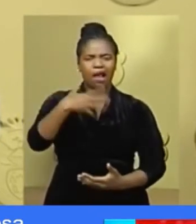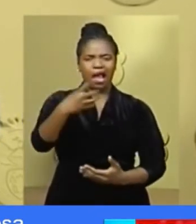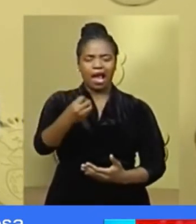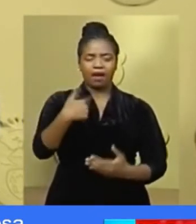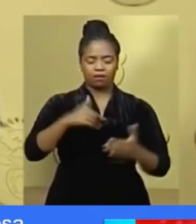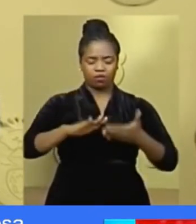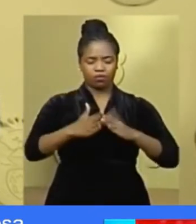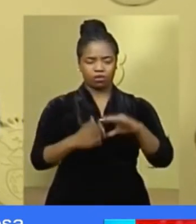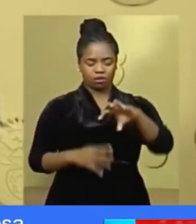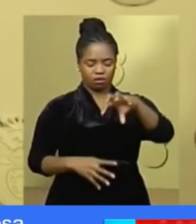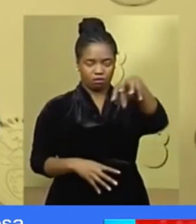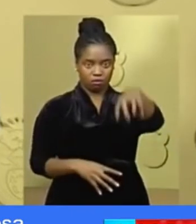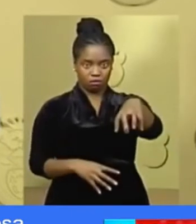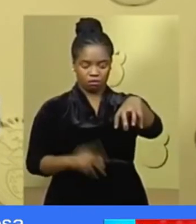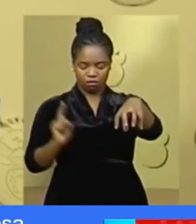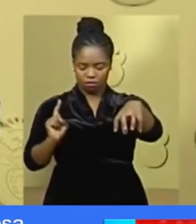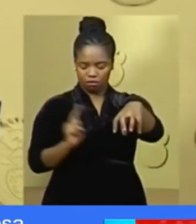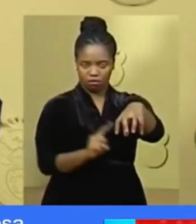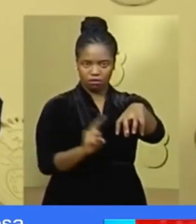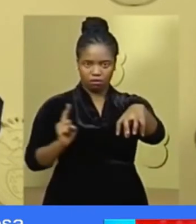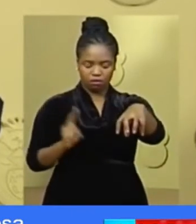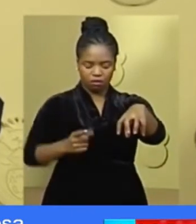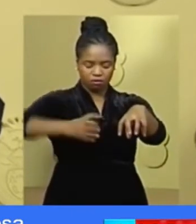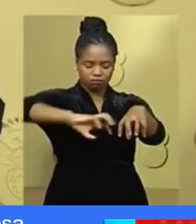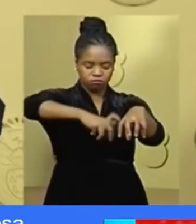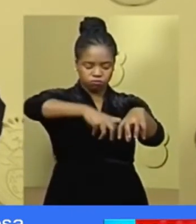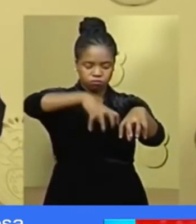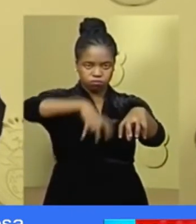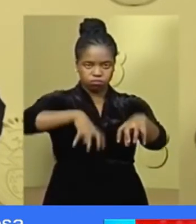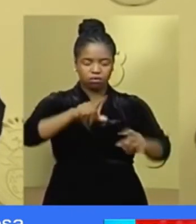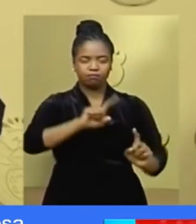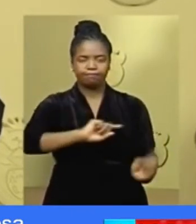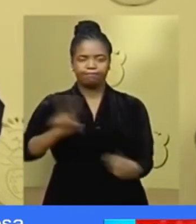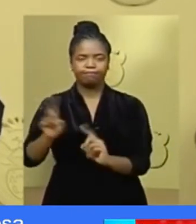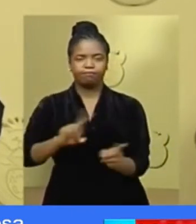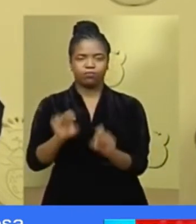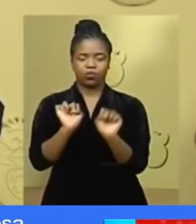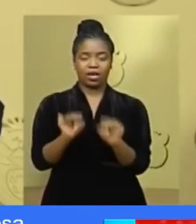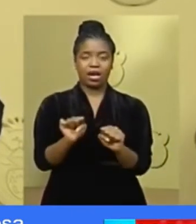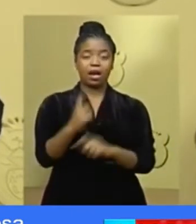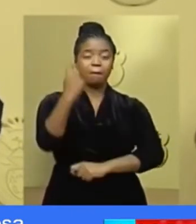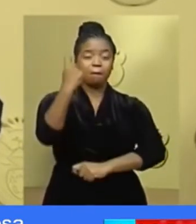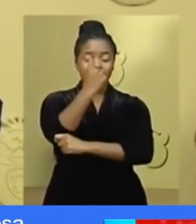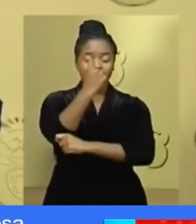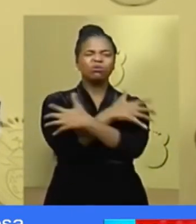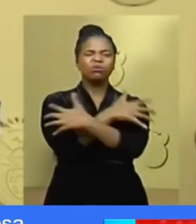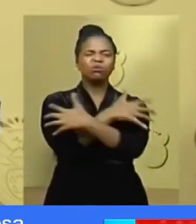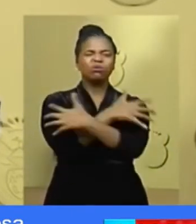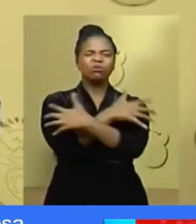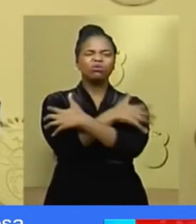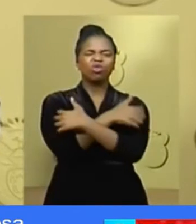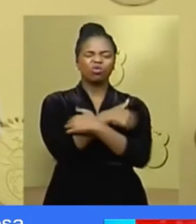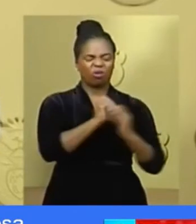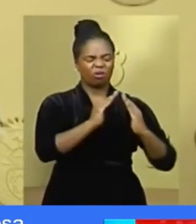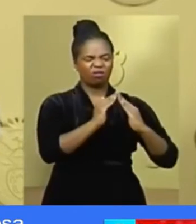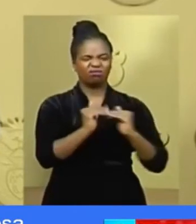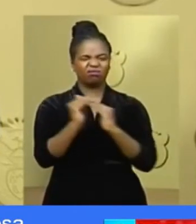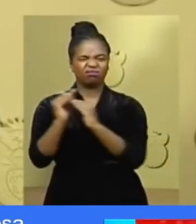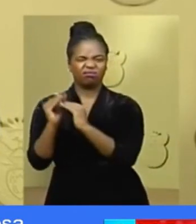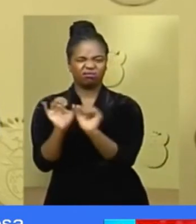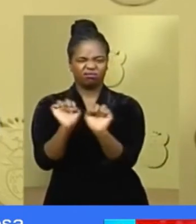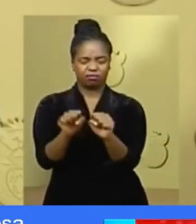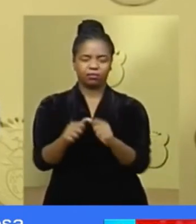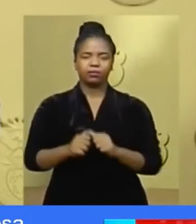communal standpipes are being provided to informal settlements and rural areas. A number of